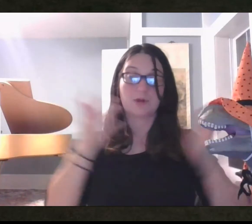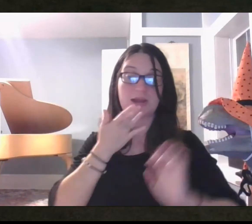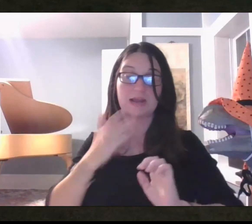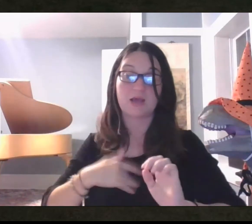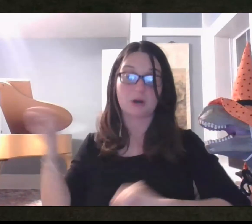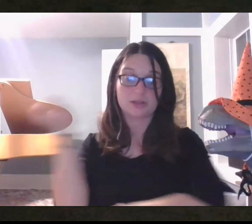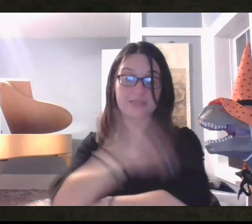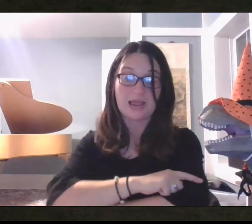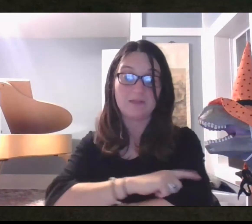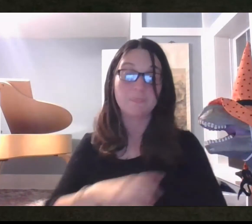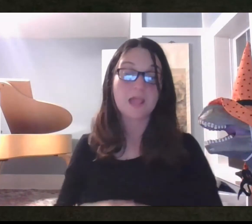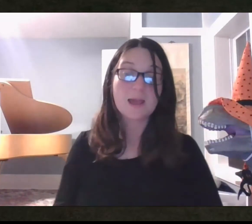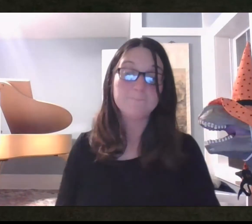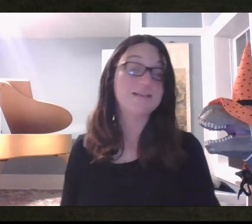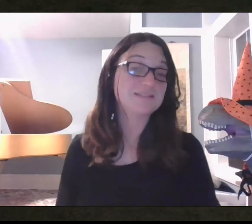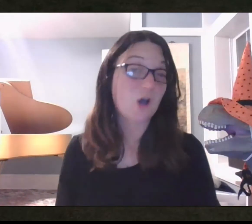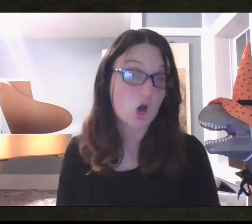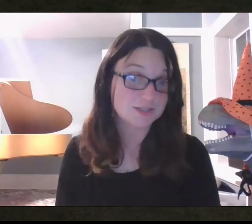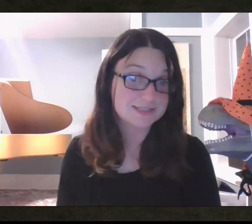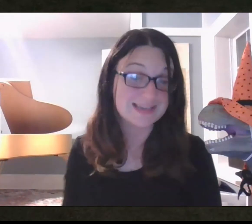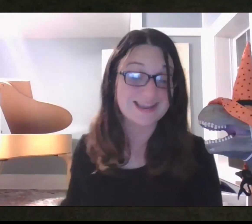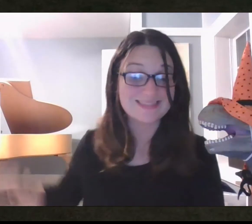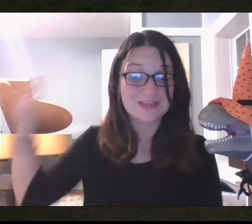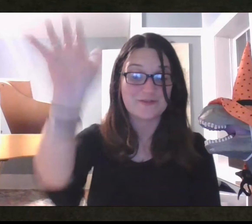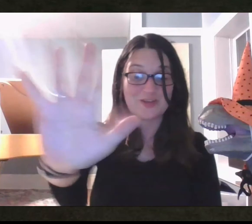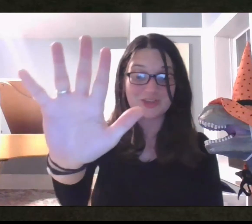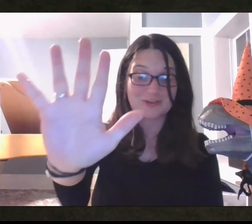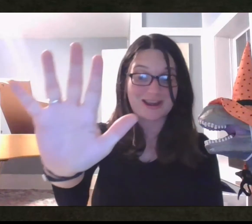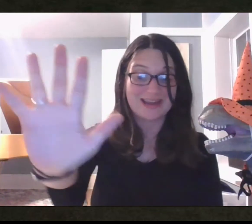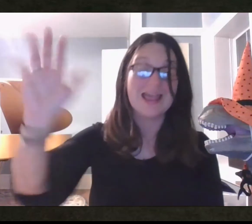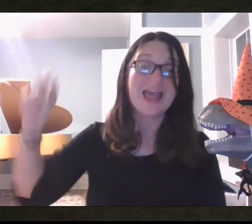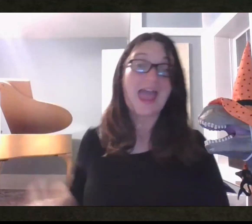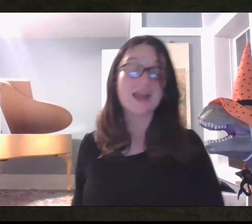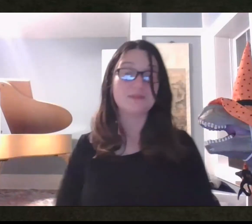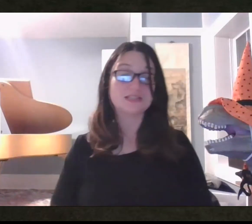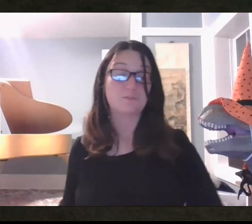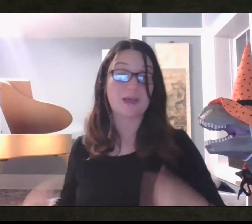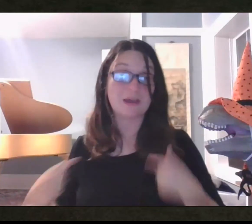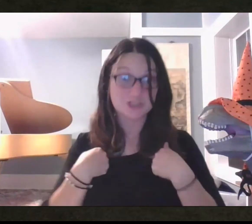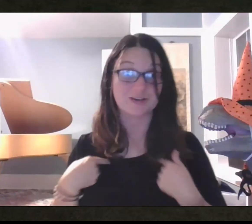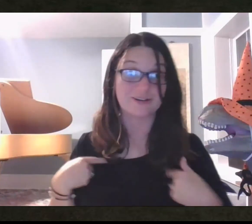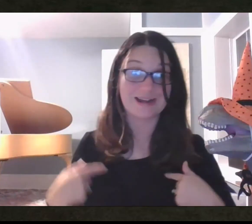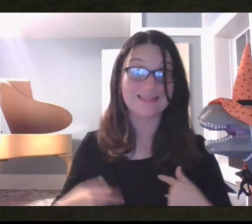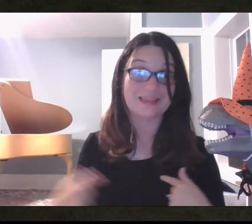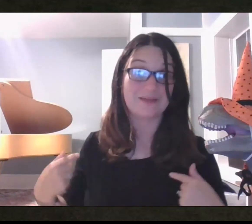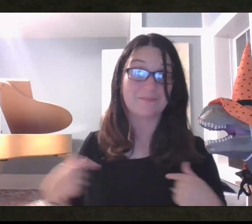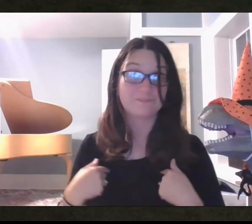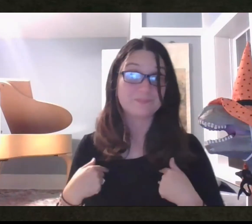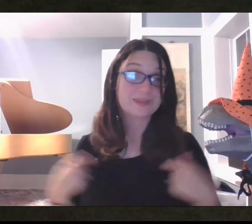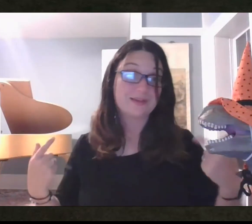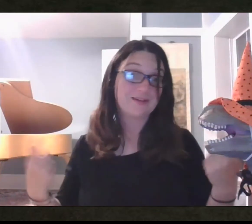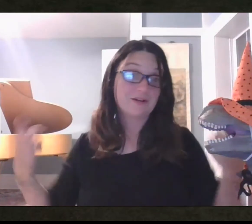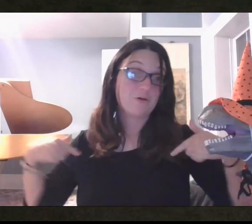celebrating a birthday. Miss Halsey in the fifth grade, and Miss Belcher in